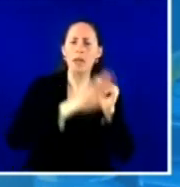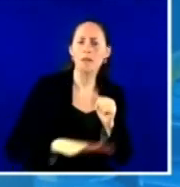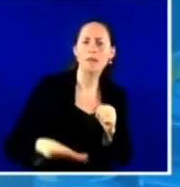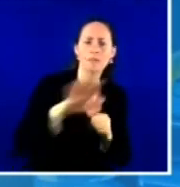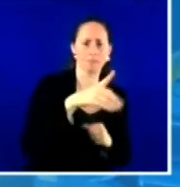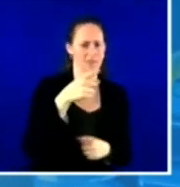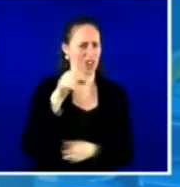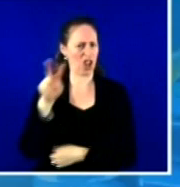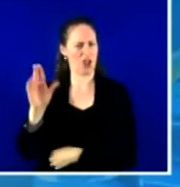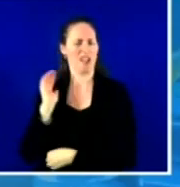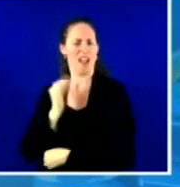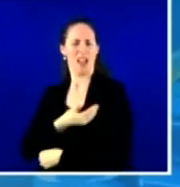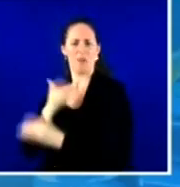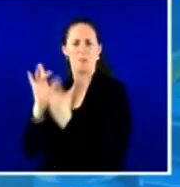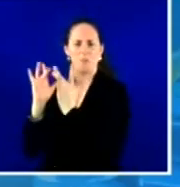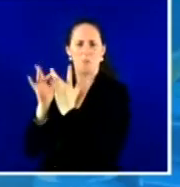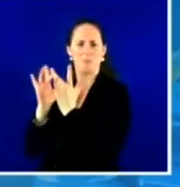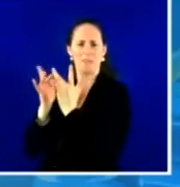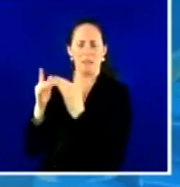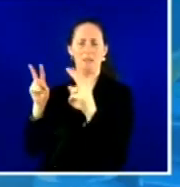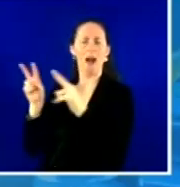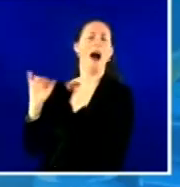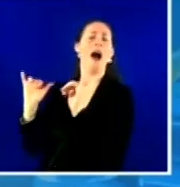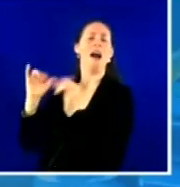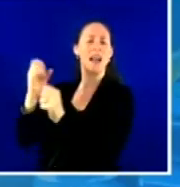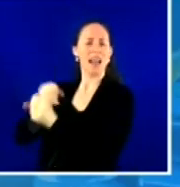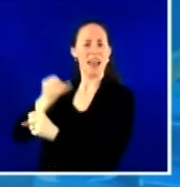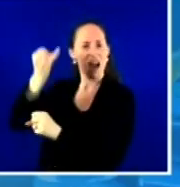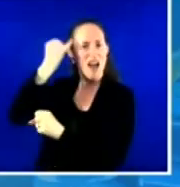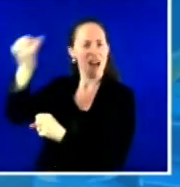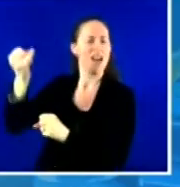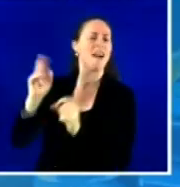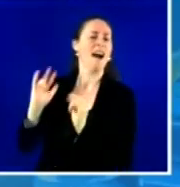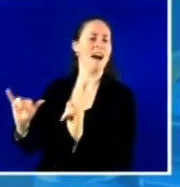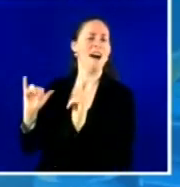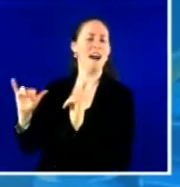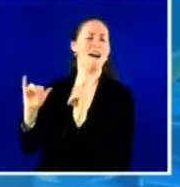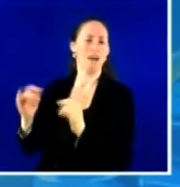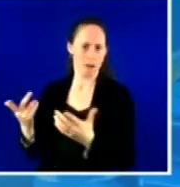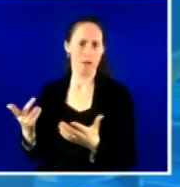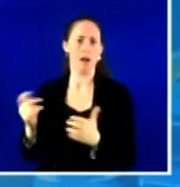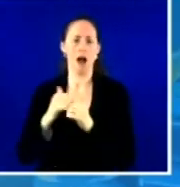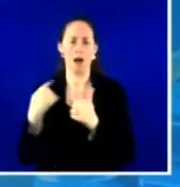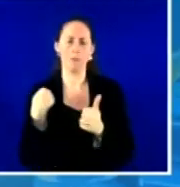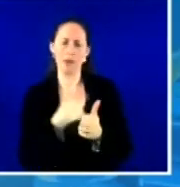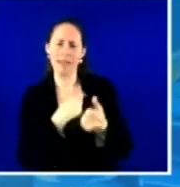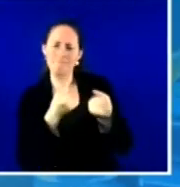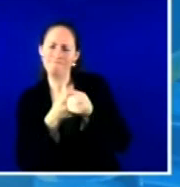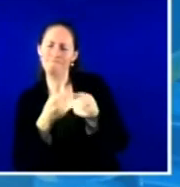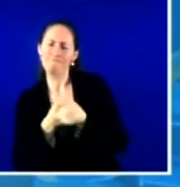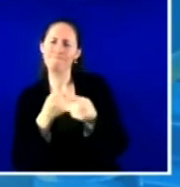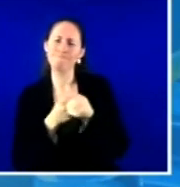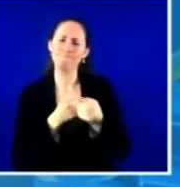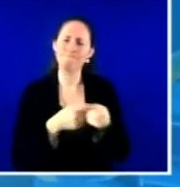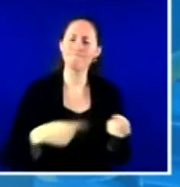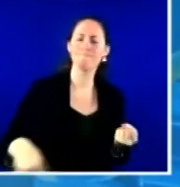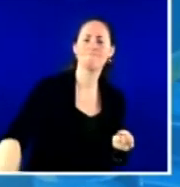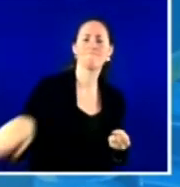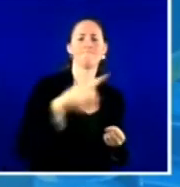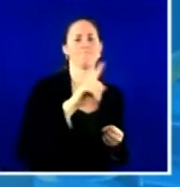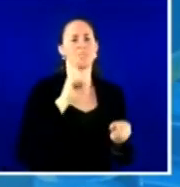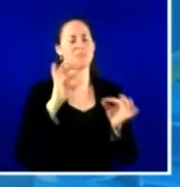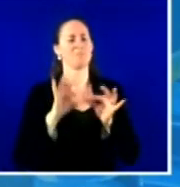to be helpful as we try to contribute to this dialogue, as you're doing here today, to really reach as many people as possible.